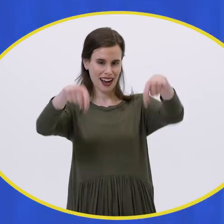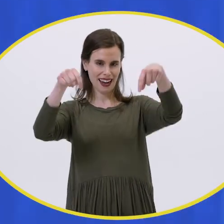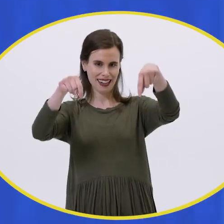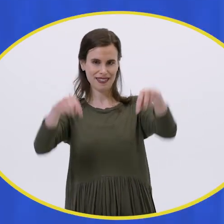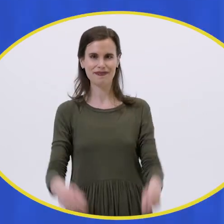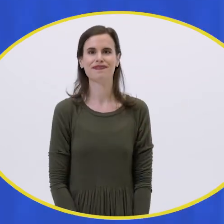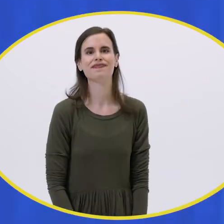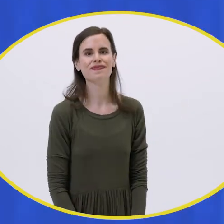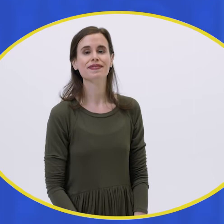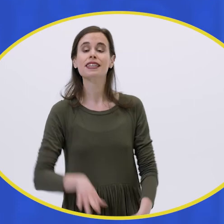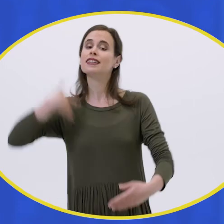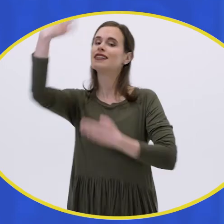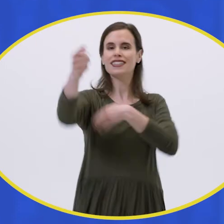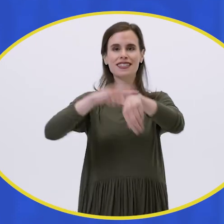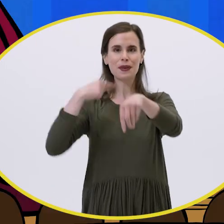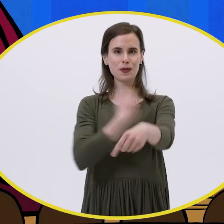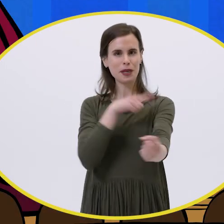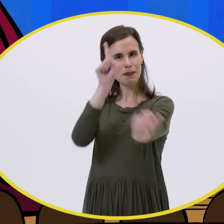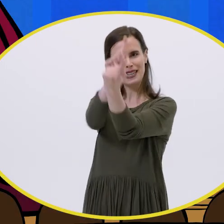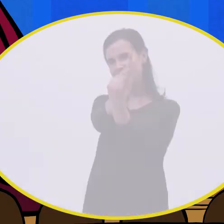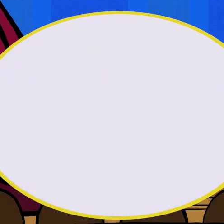So, until the next time we meet.